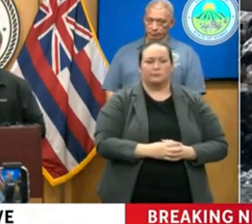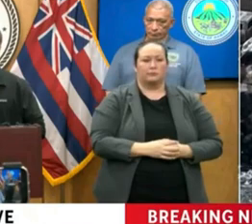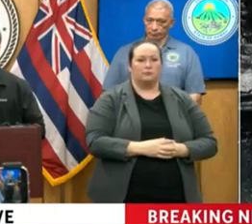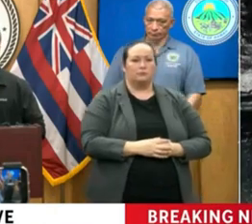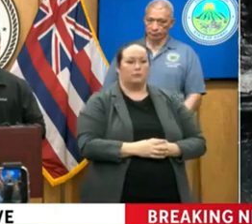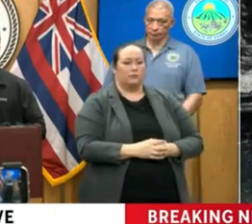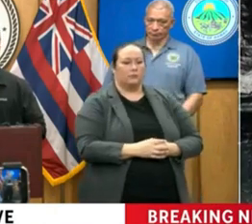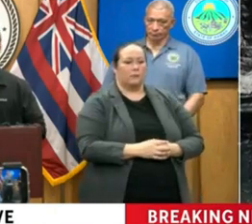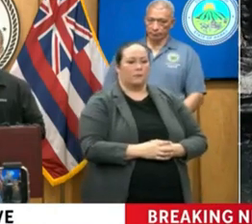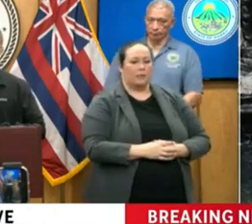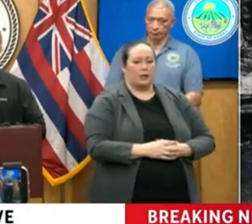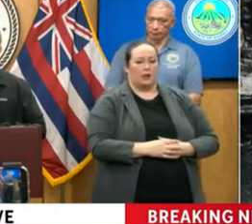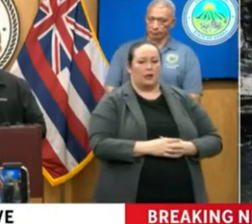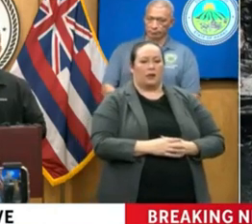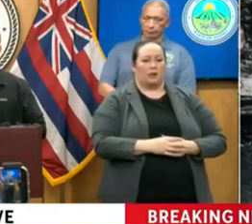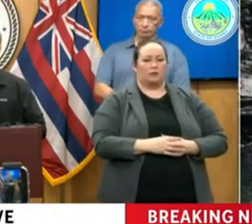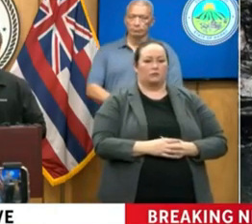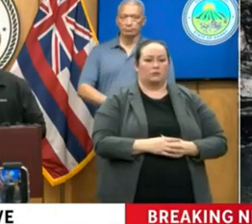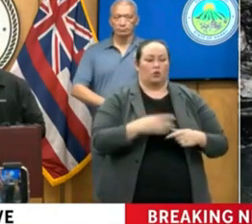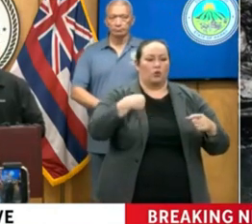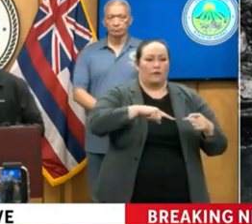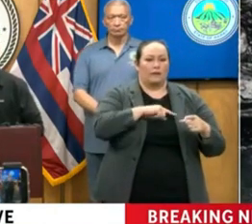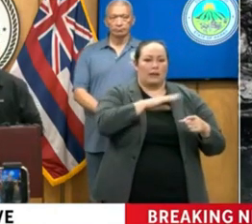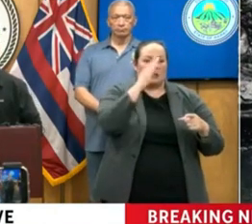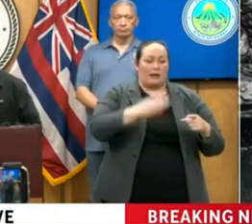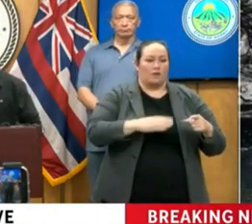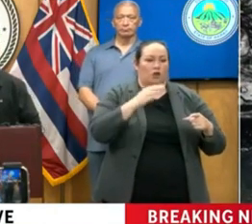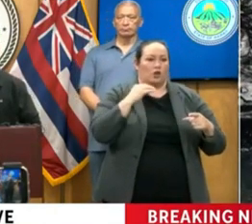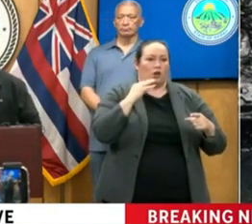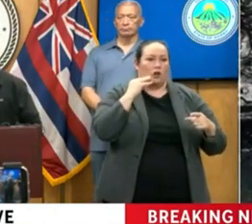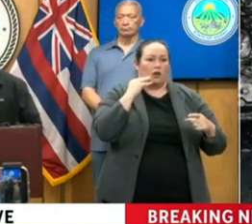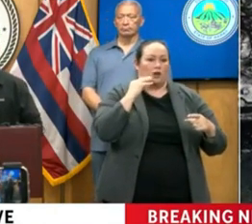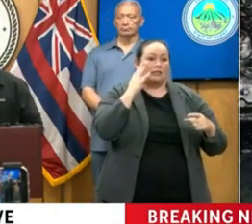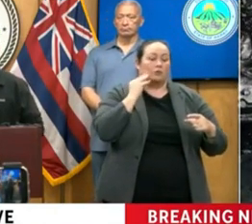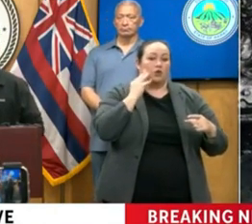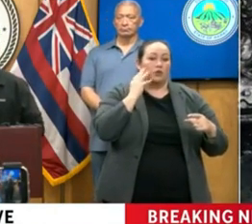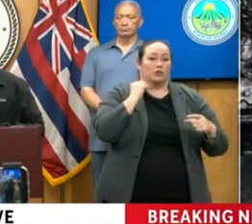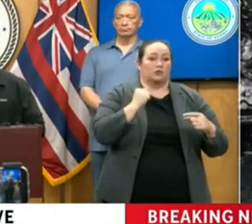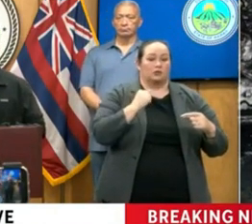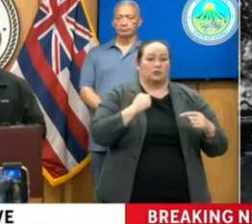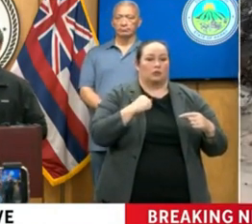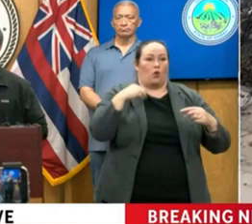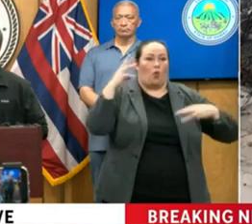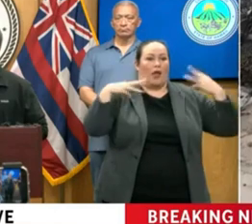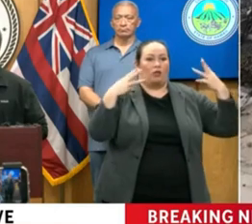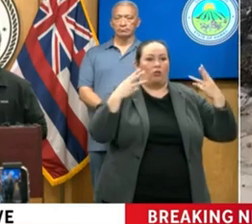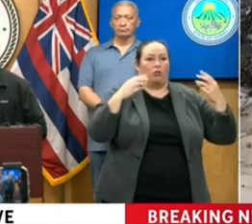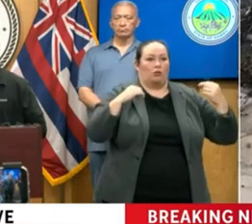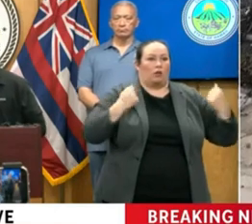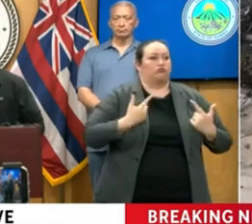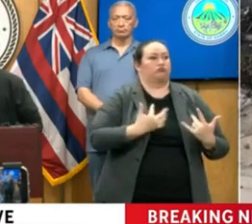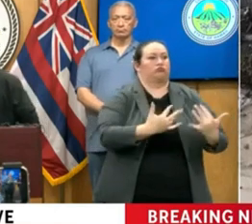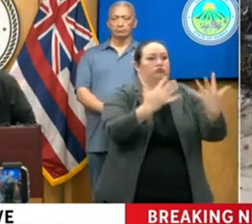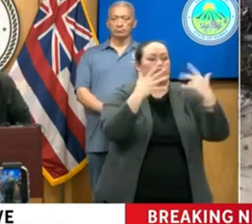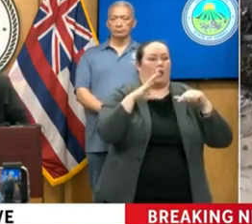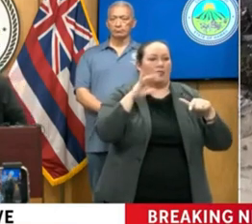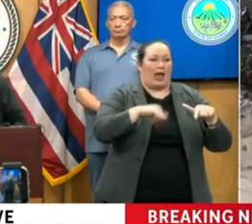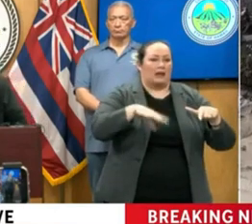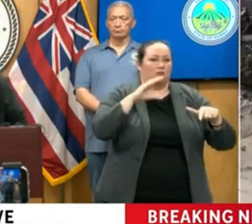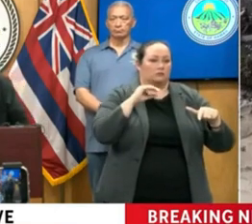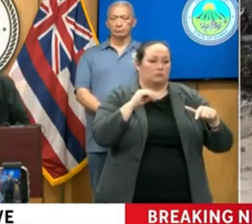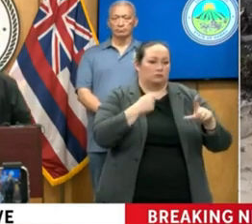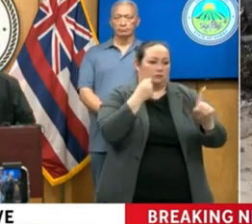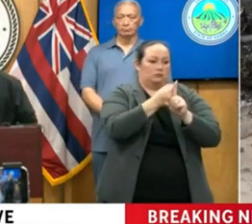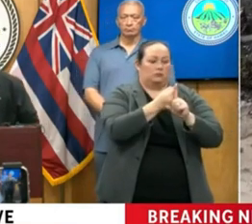We've never experienced a wildfire that affected a city like this before, so this is something that we have not experienced before.